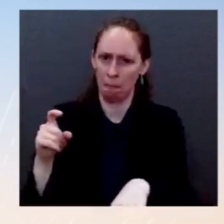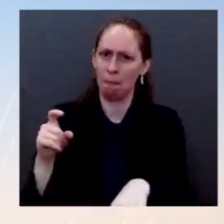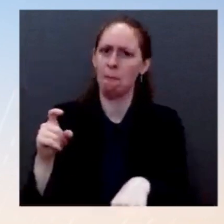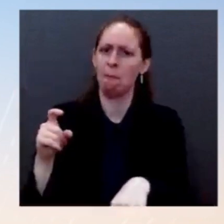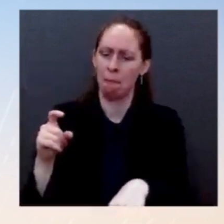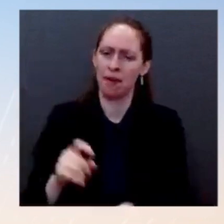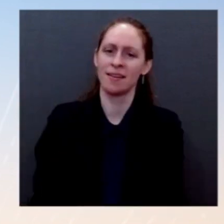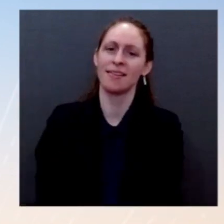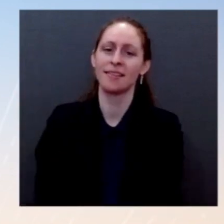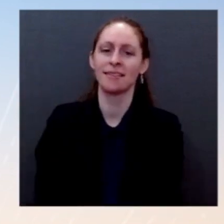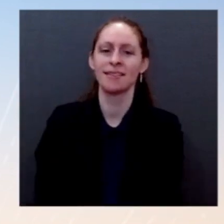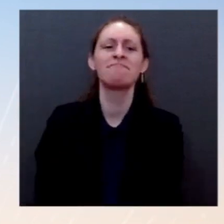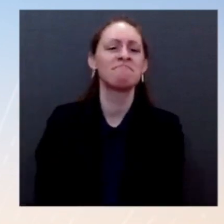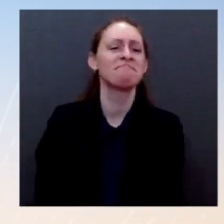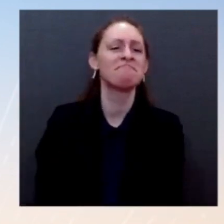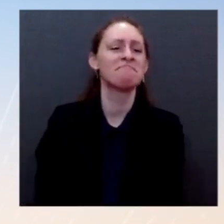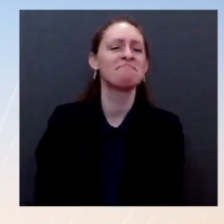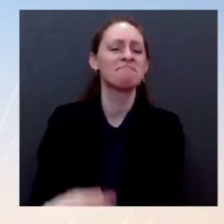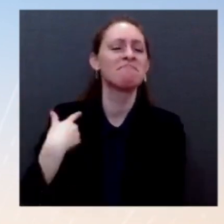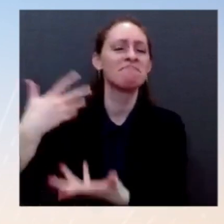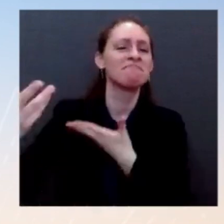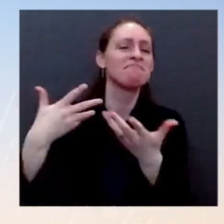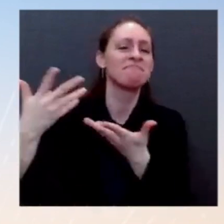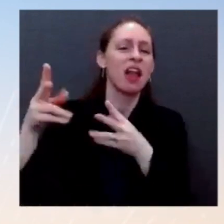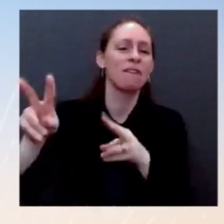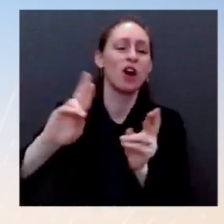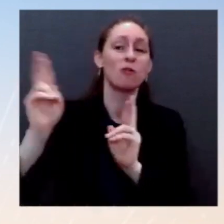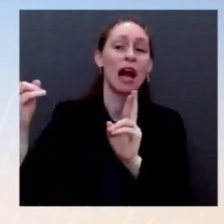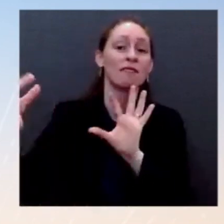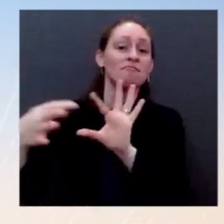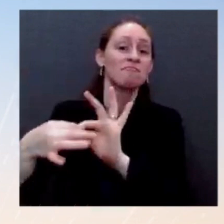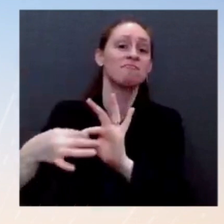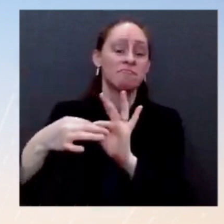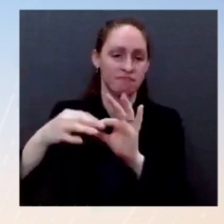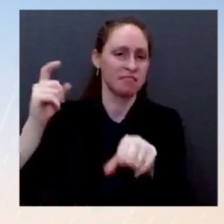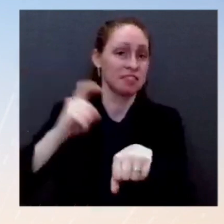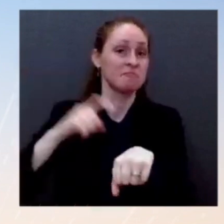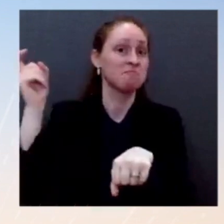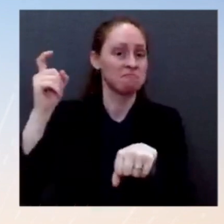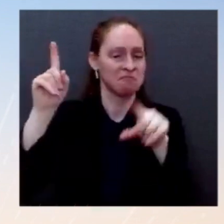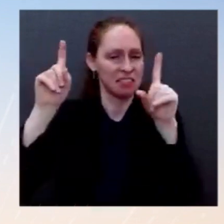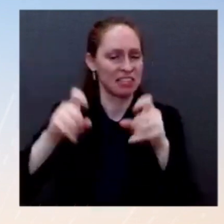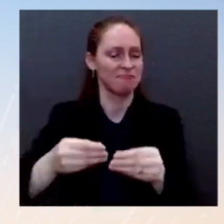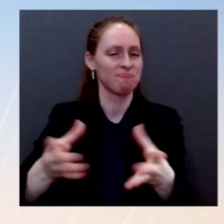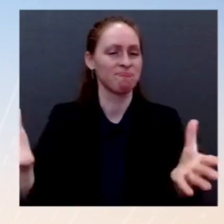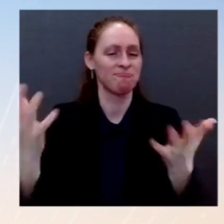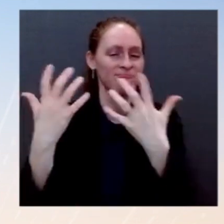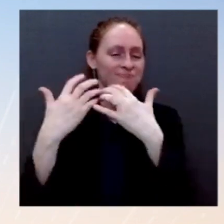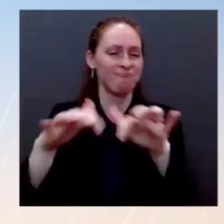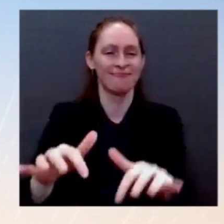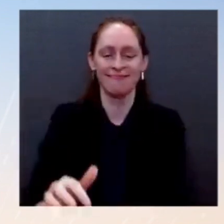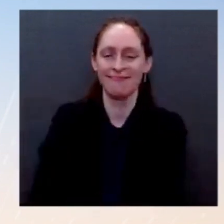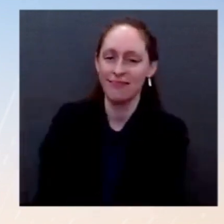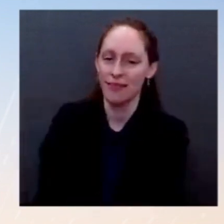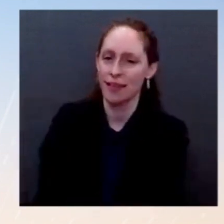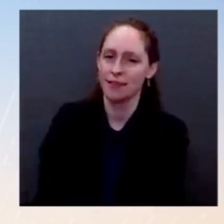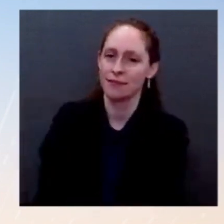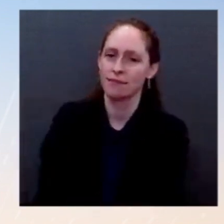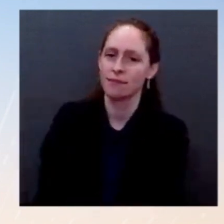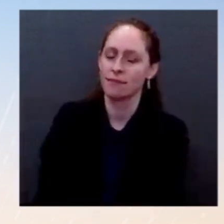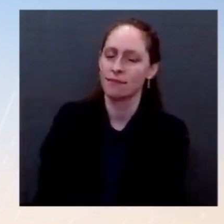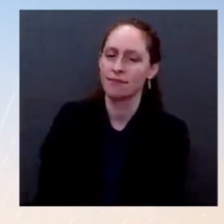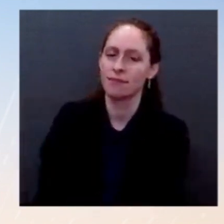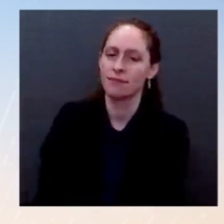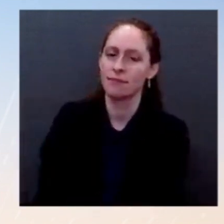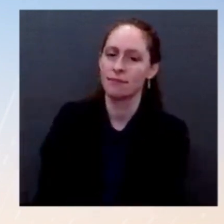I understand that the science says that vaccines prevent death, but I'm triple vaxxed, still